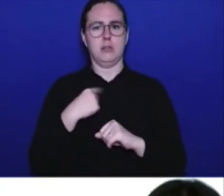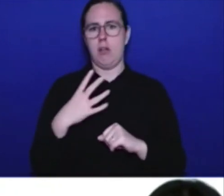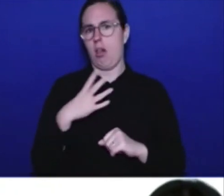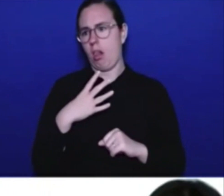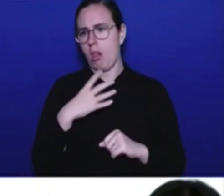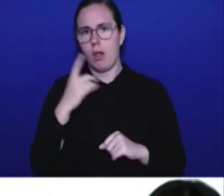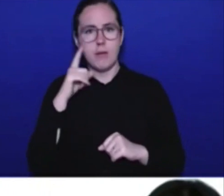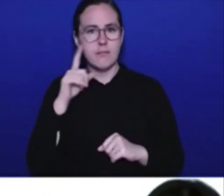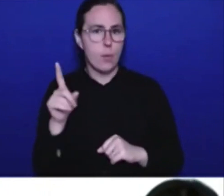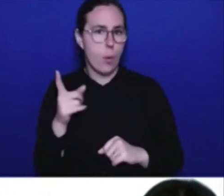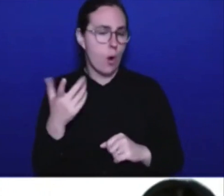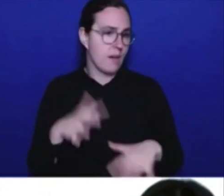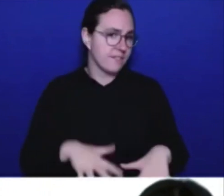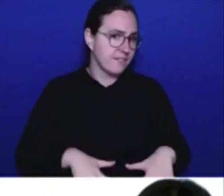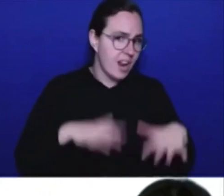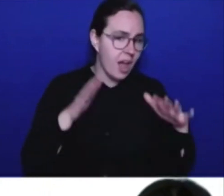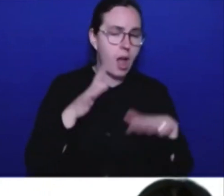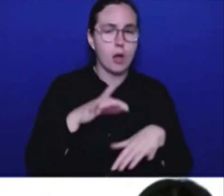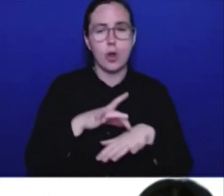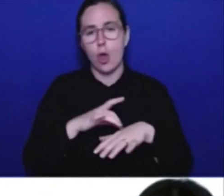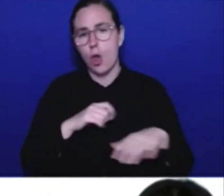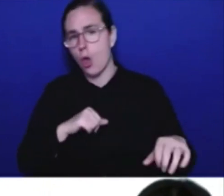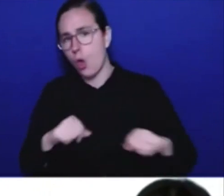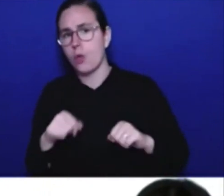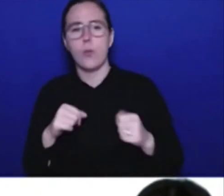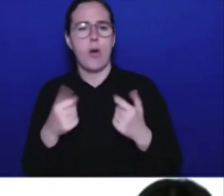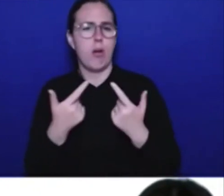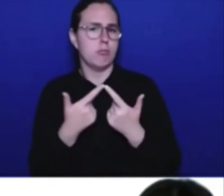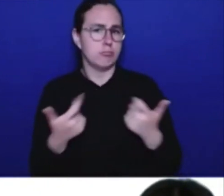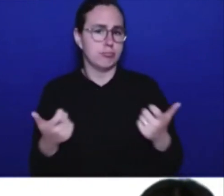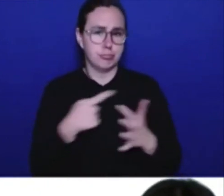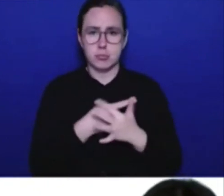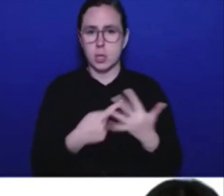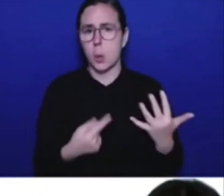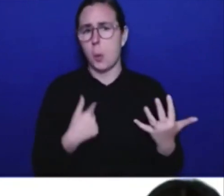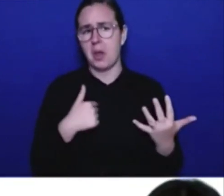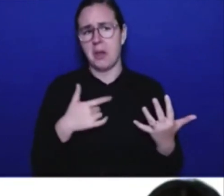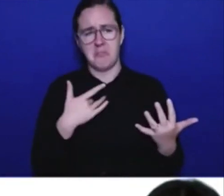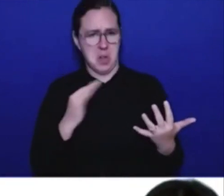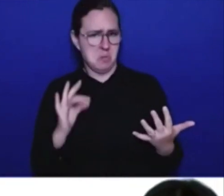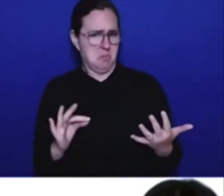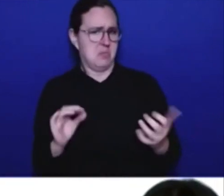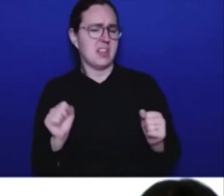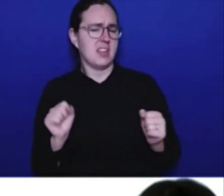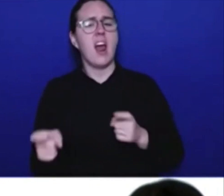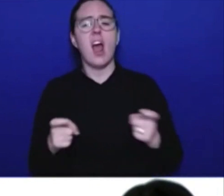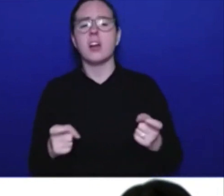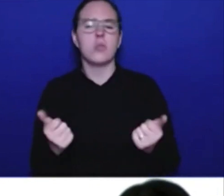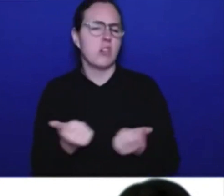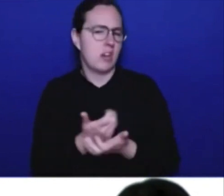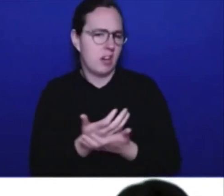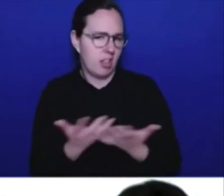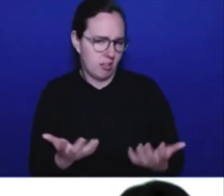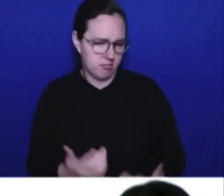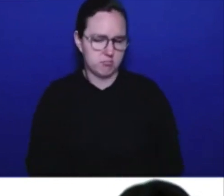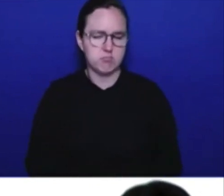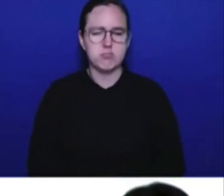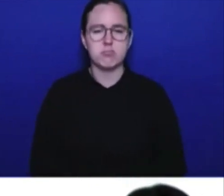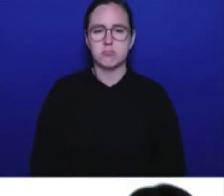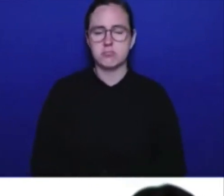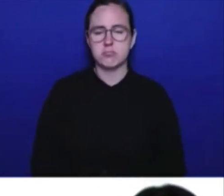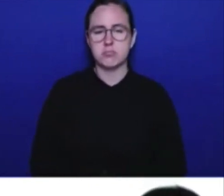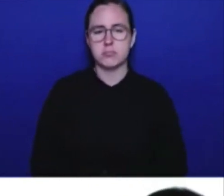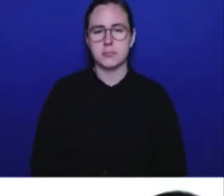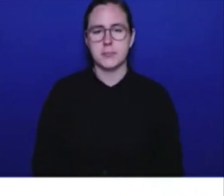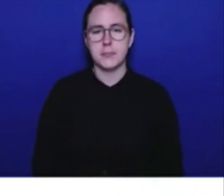that we are very well set up to handle any scenario that comes our way. Our next question is on the phone from Vaughn Palmer,